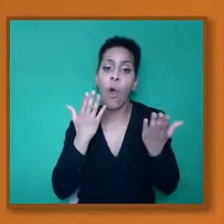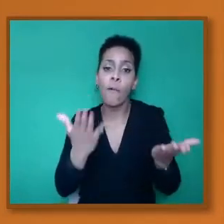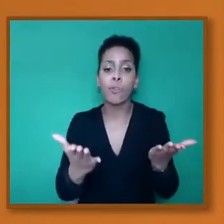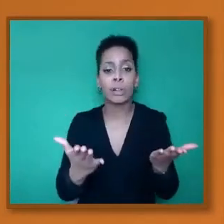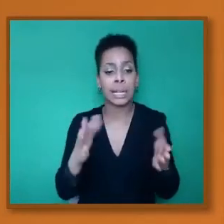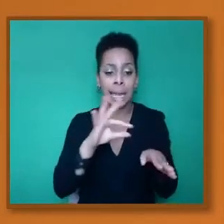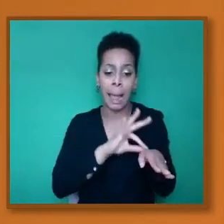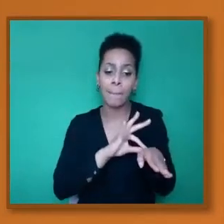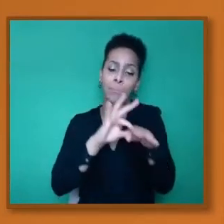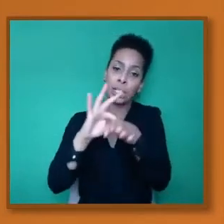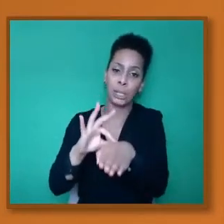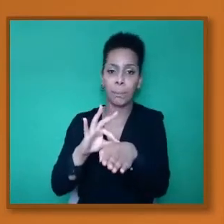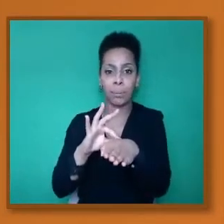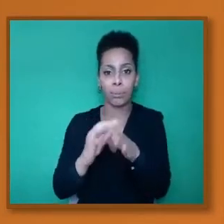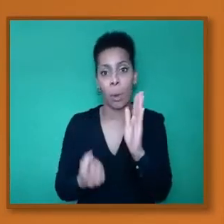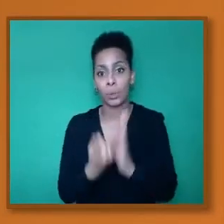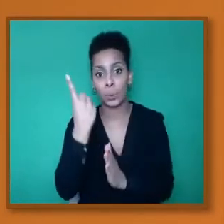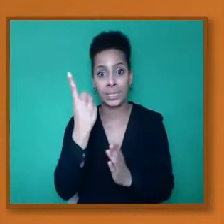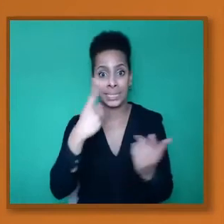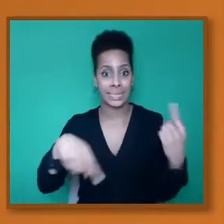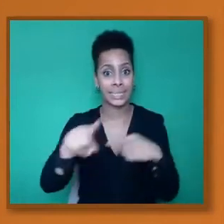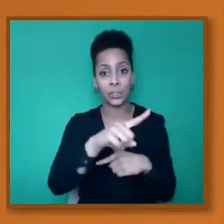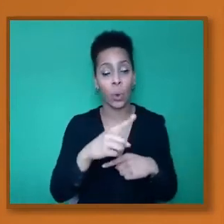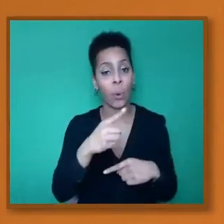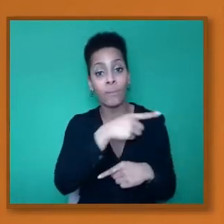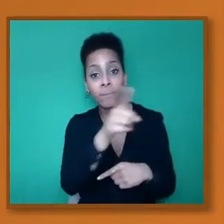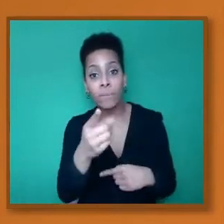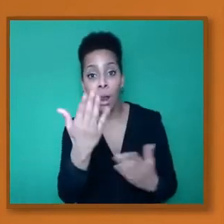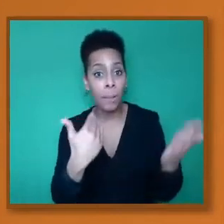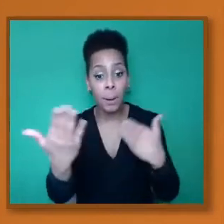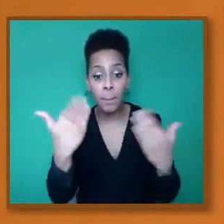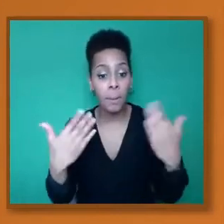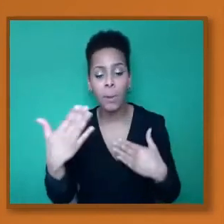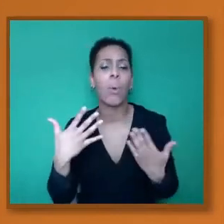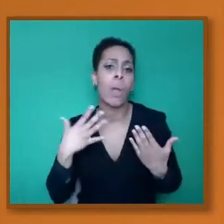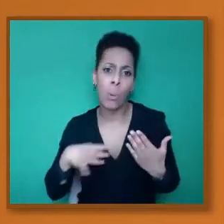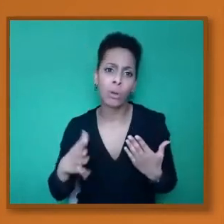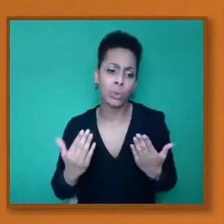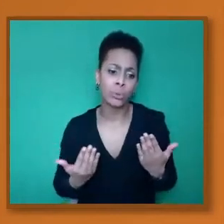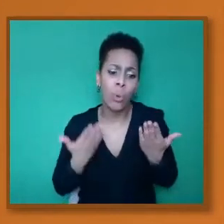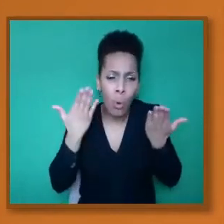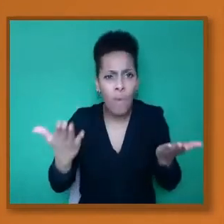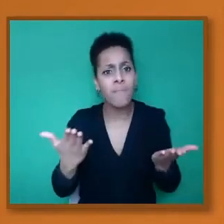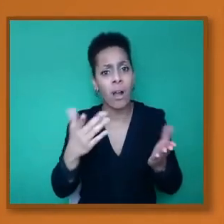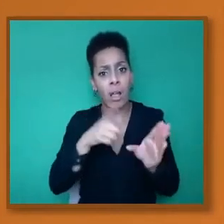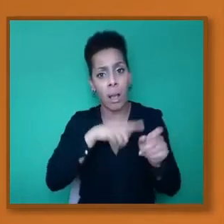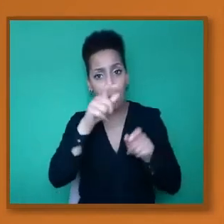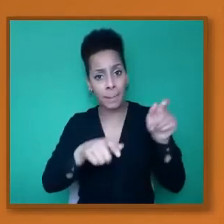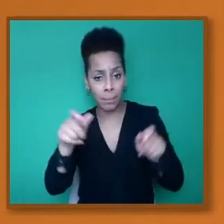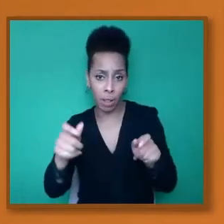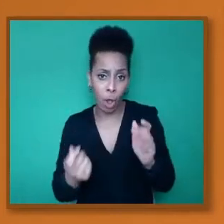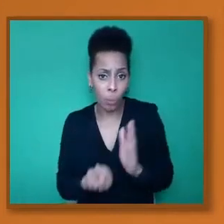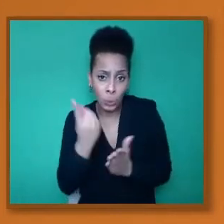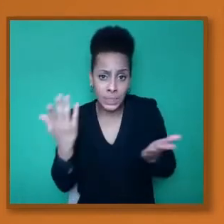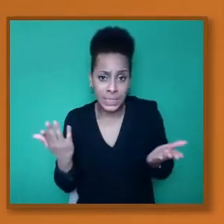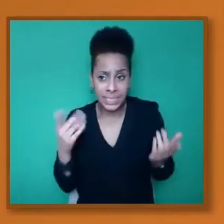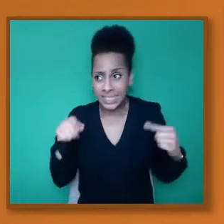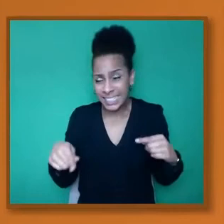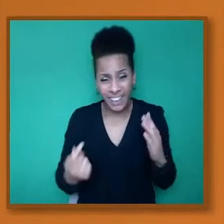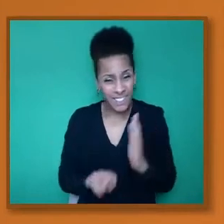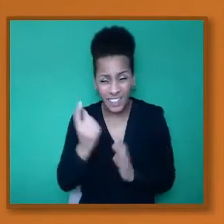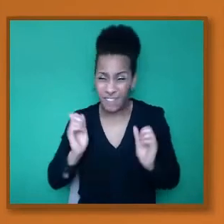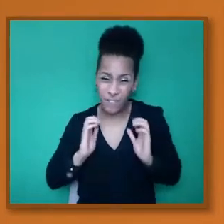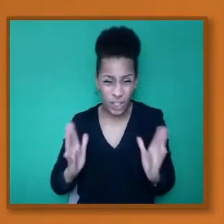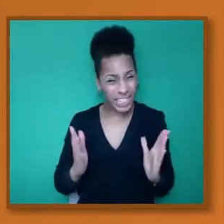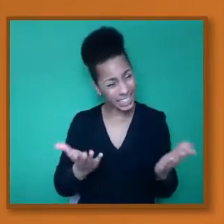So, you know, if you're coming, we want you to offer young people opportunities. So it's a free event. So please do. And we've also